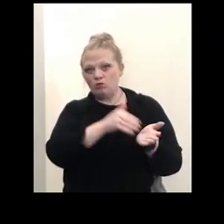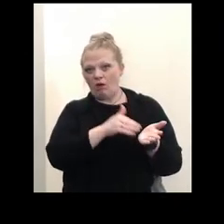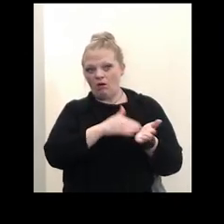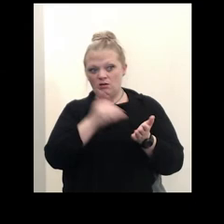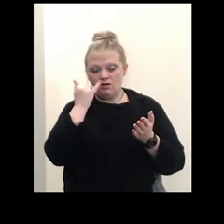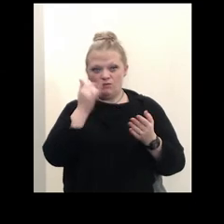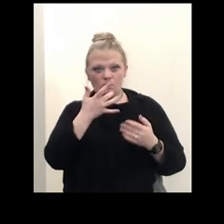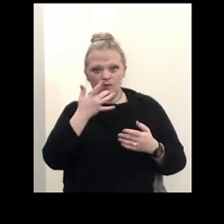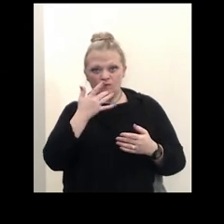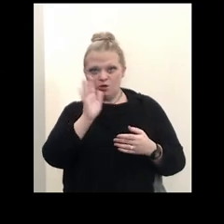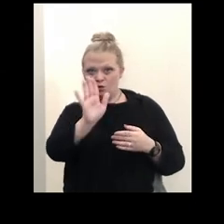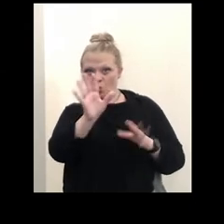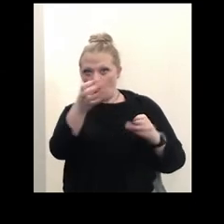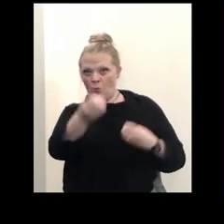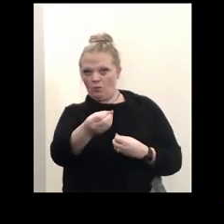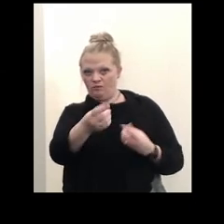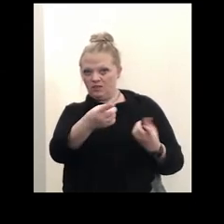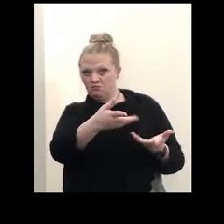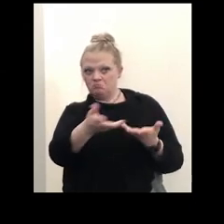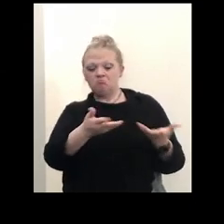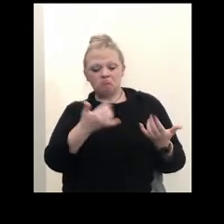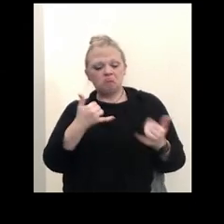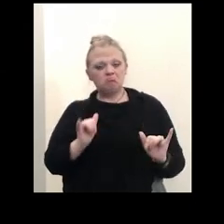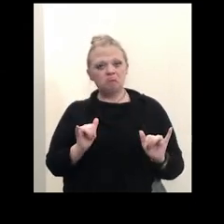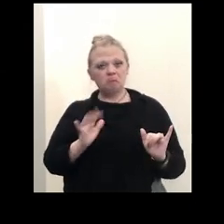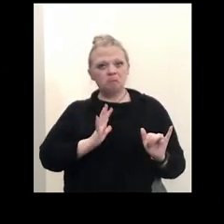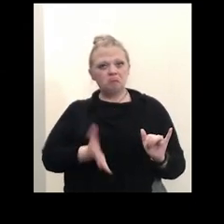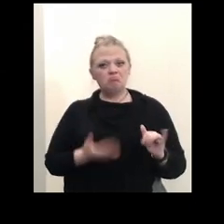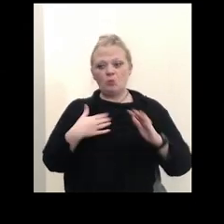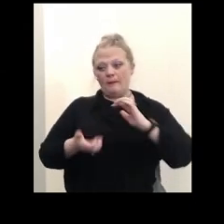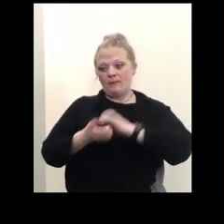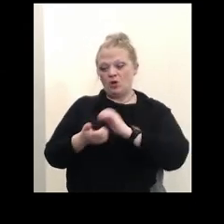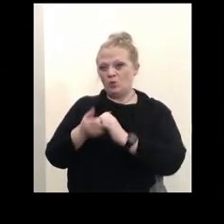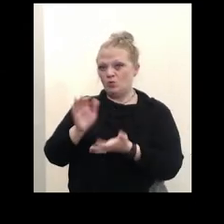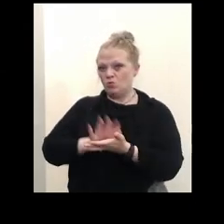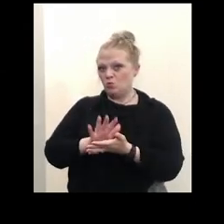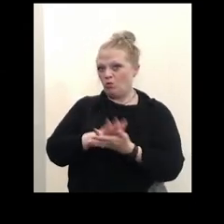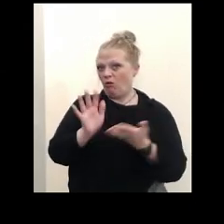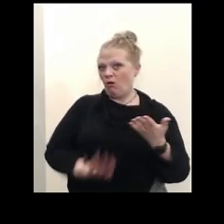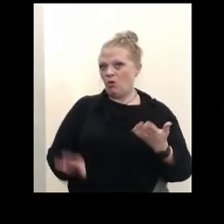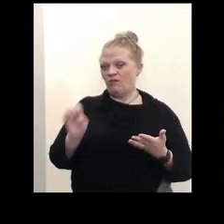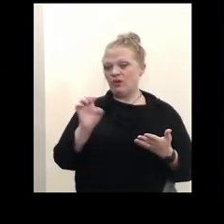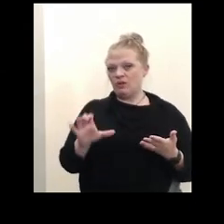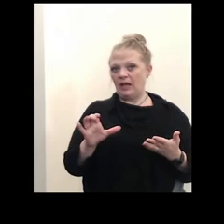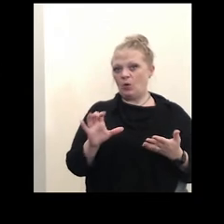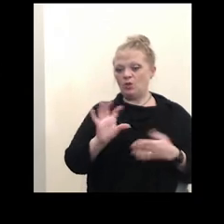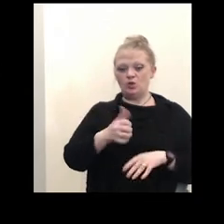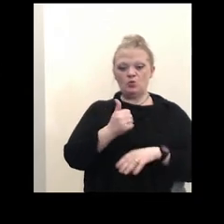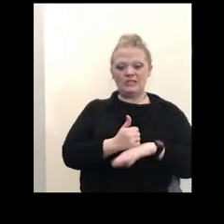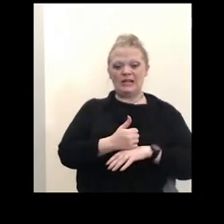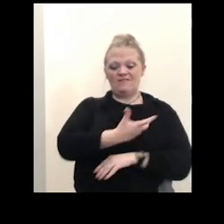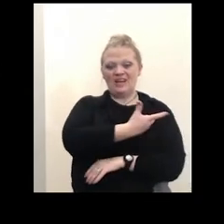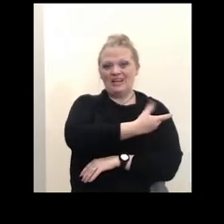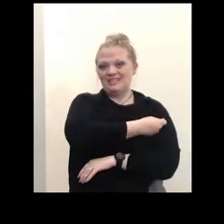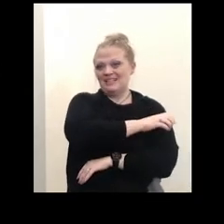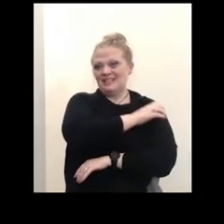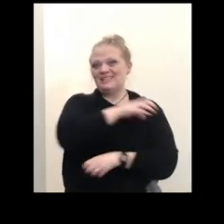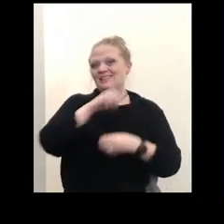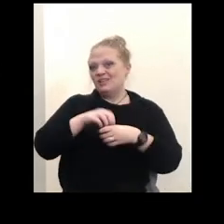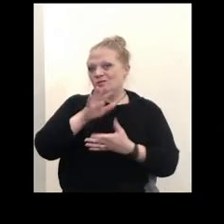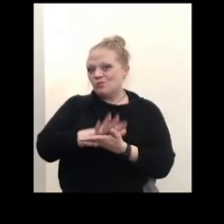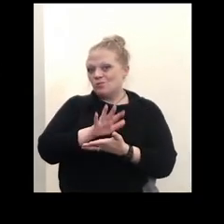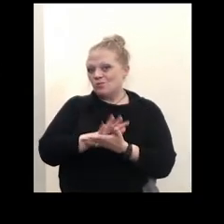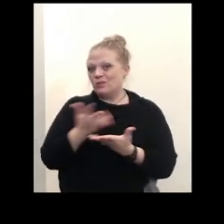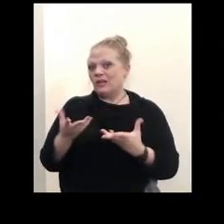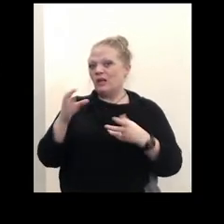vaccine and we're also still partnering with schools uh throughout Erie County to uh set up vaccine clinics in the schools including